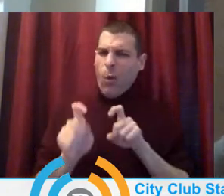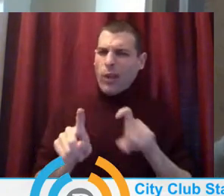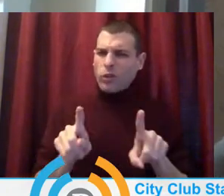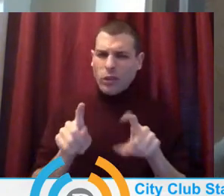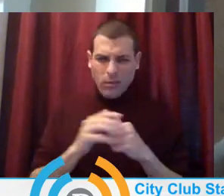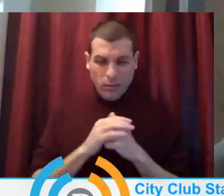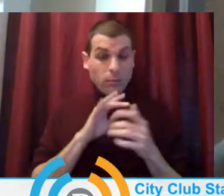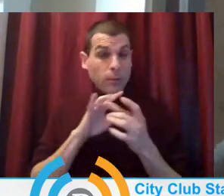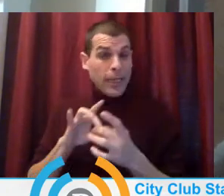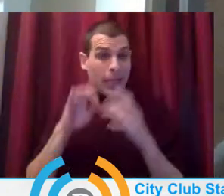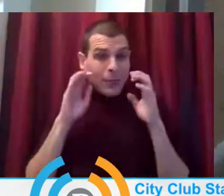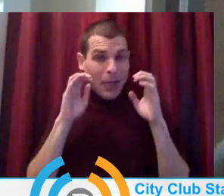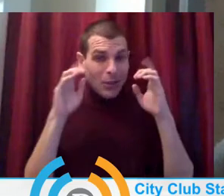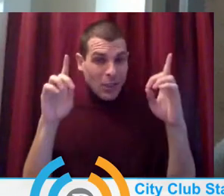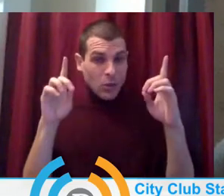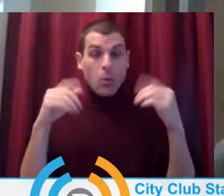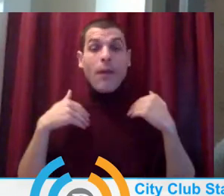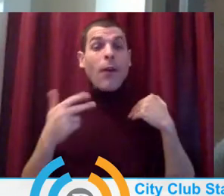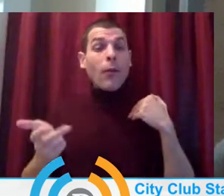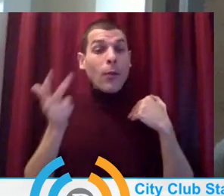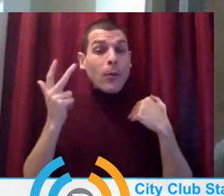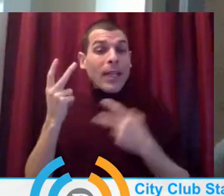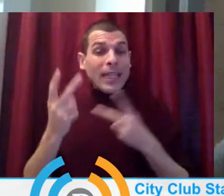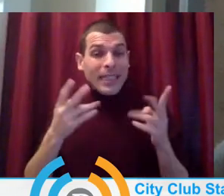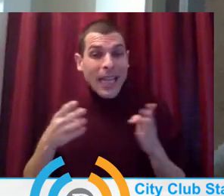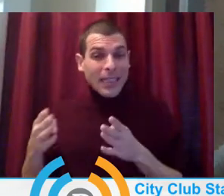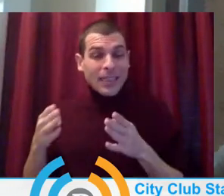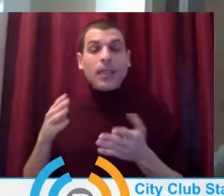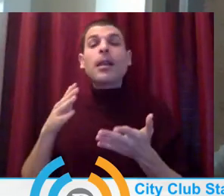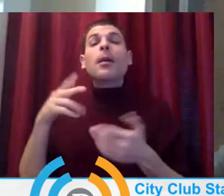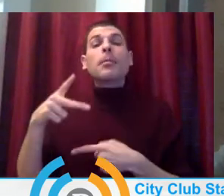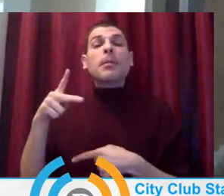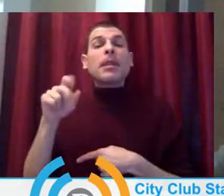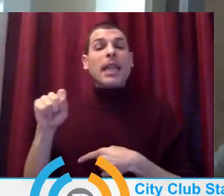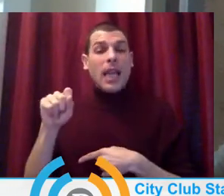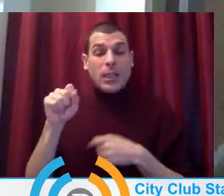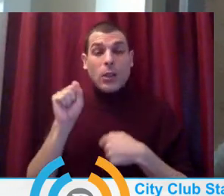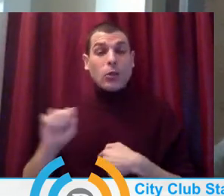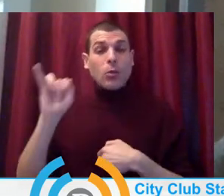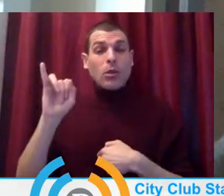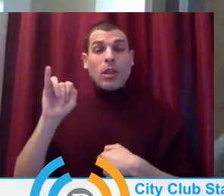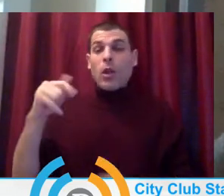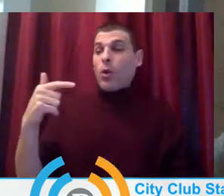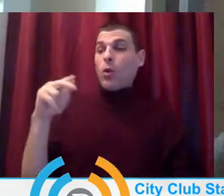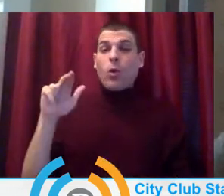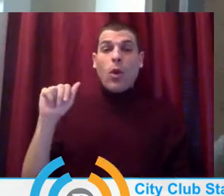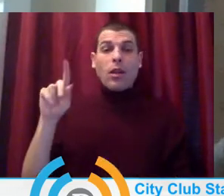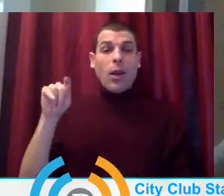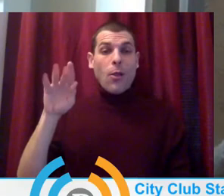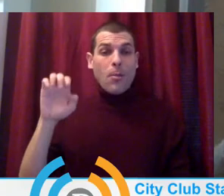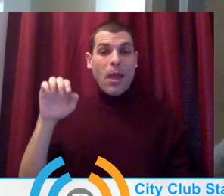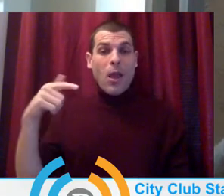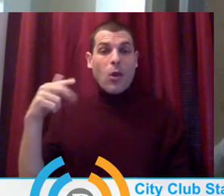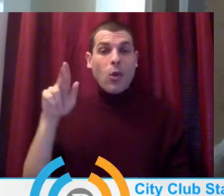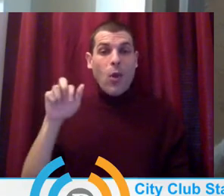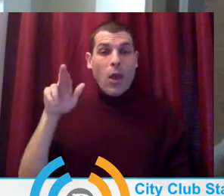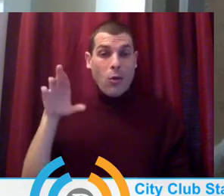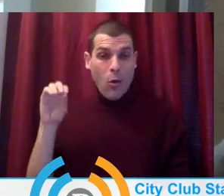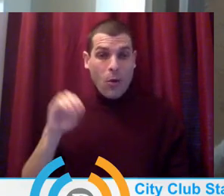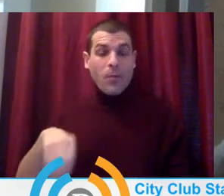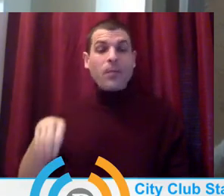for our three guests. Portland Public Schools Superintendent, Guadalupe Guerrero. Russian Barlow School